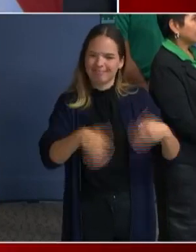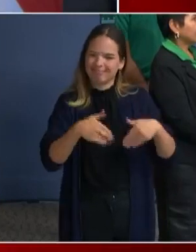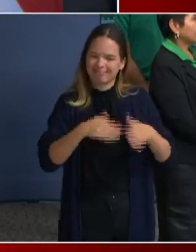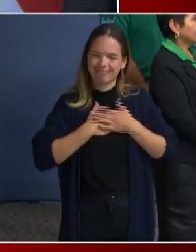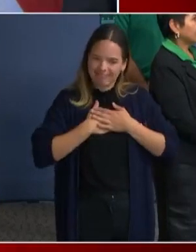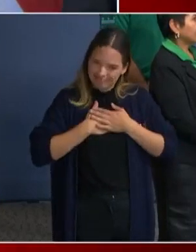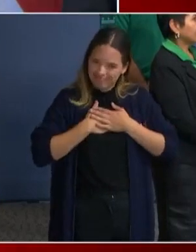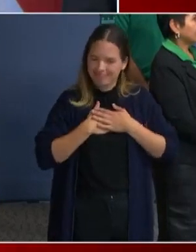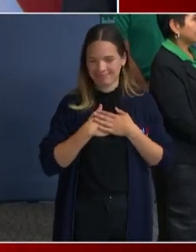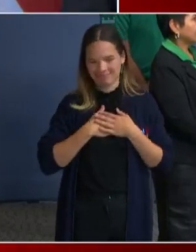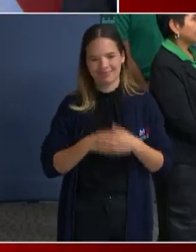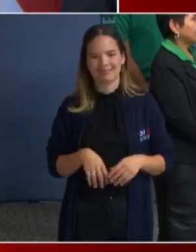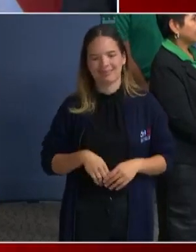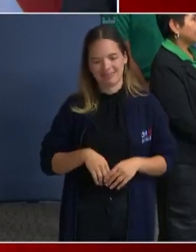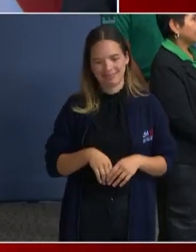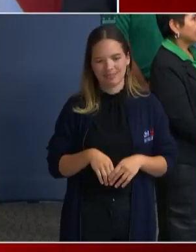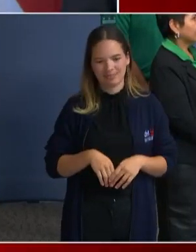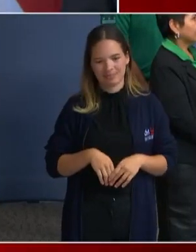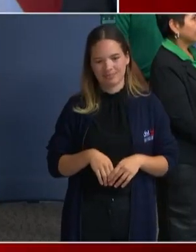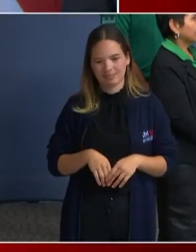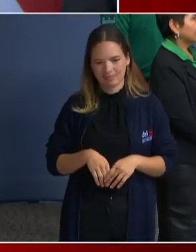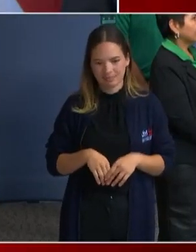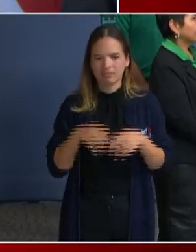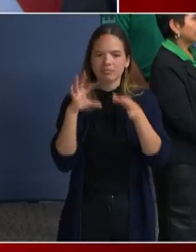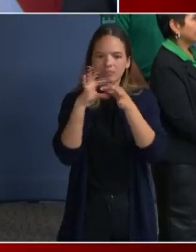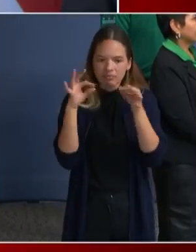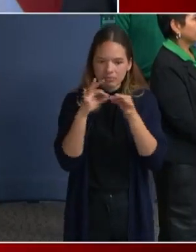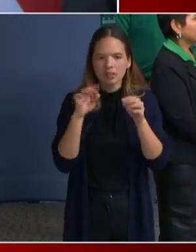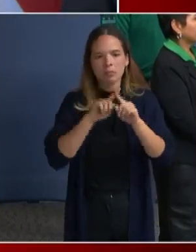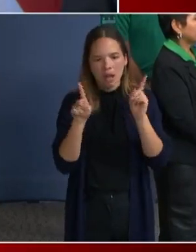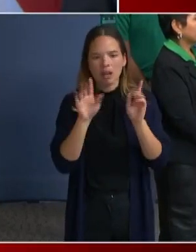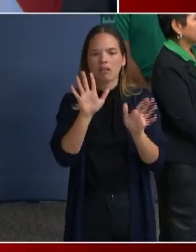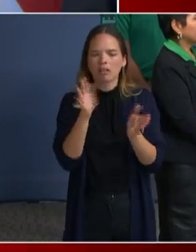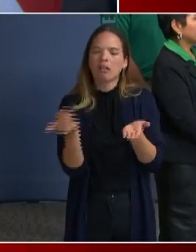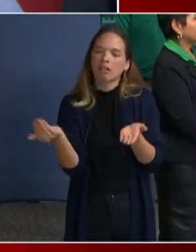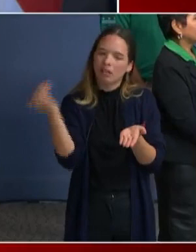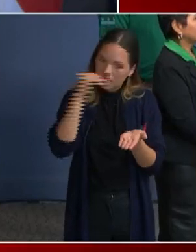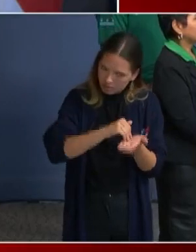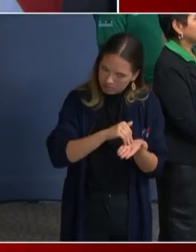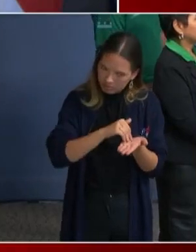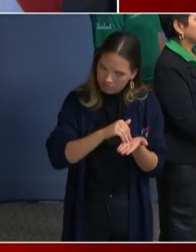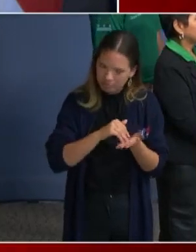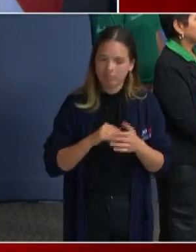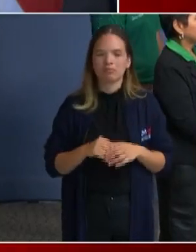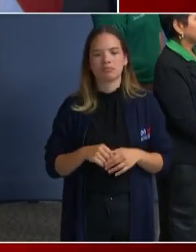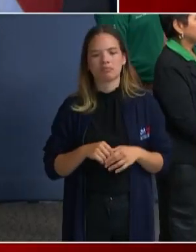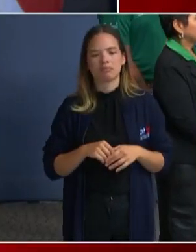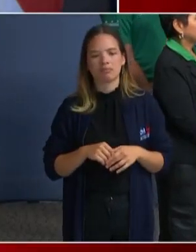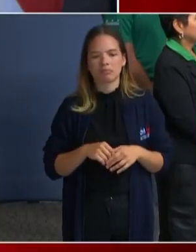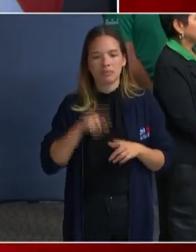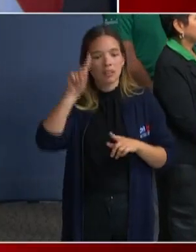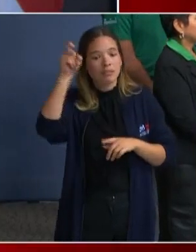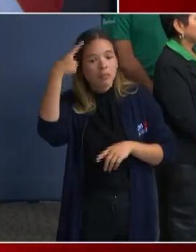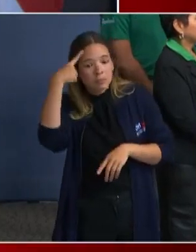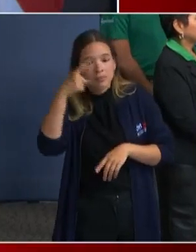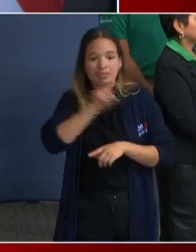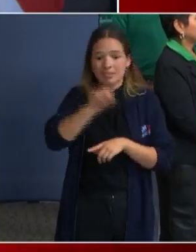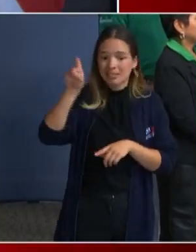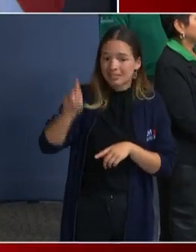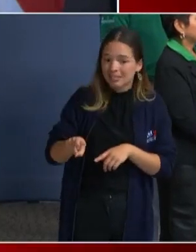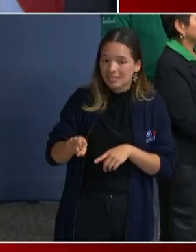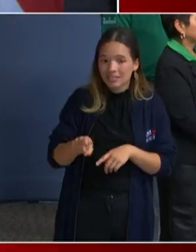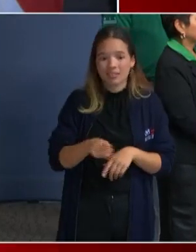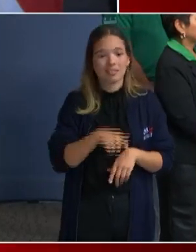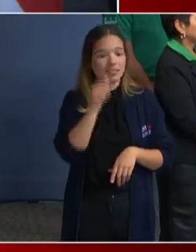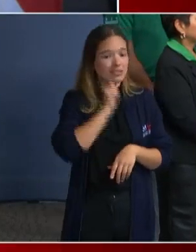So it's been said, but it's worth reiterating, that the governors of Texas and Arizona have created this crisis.